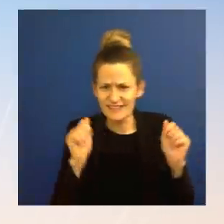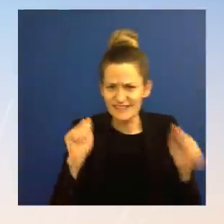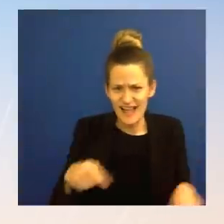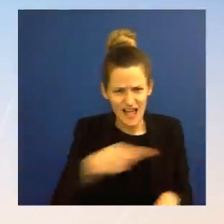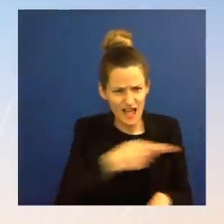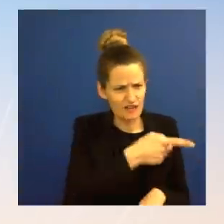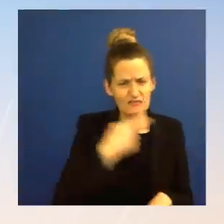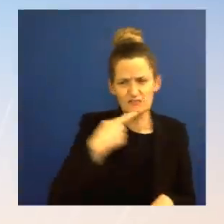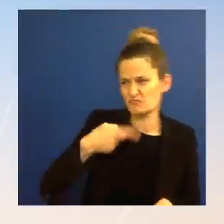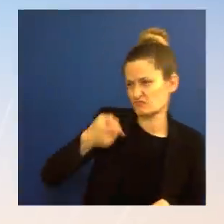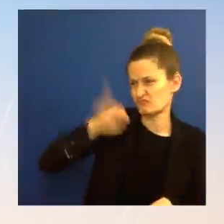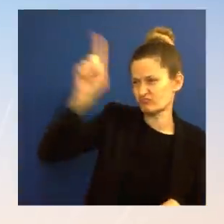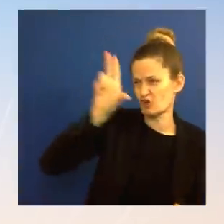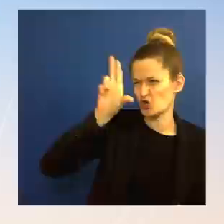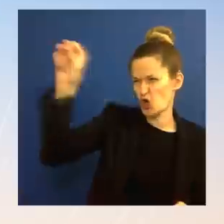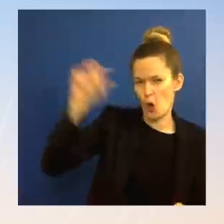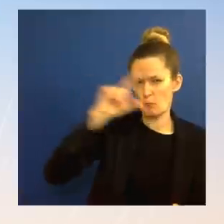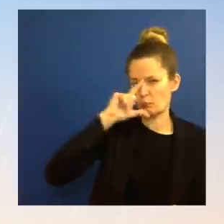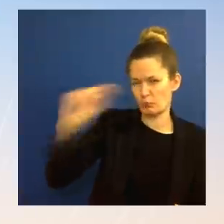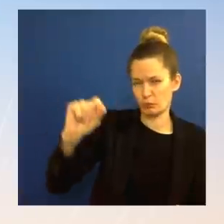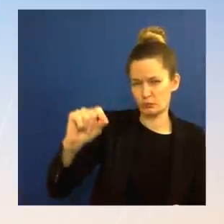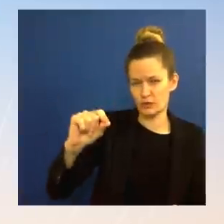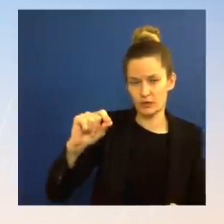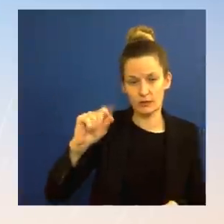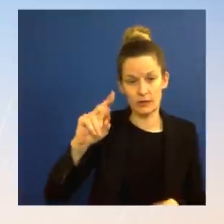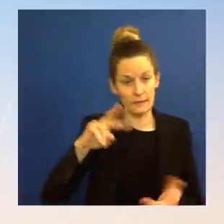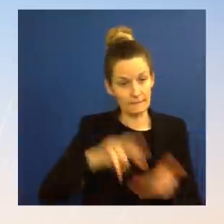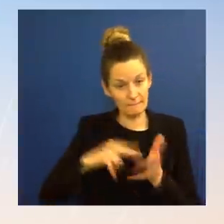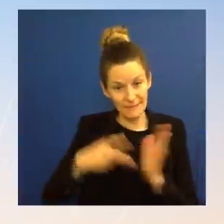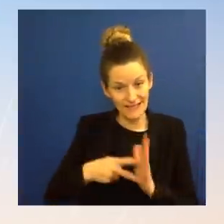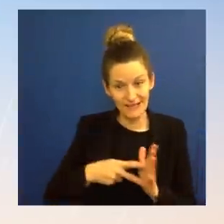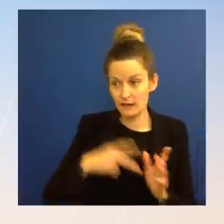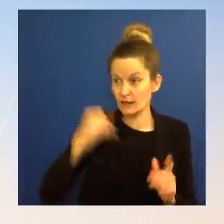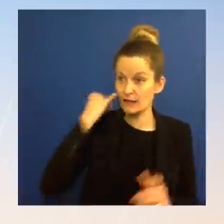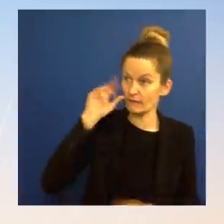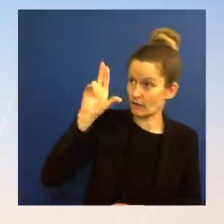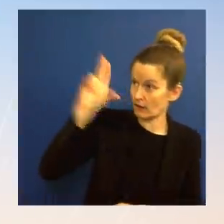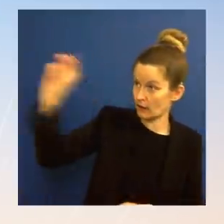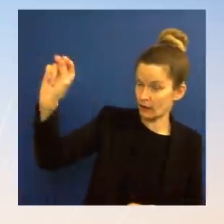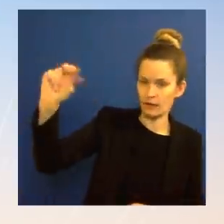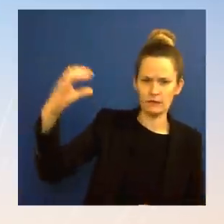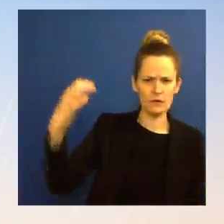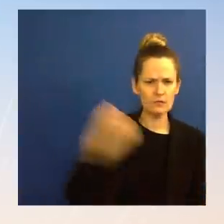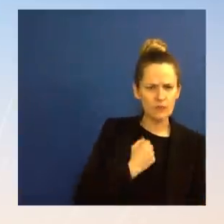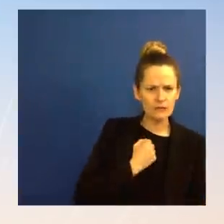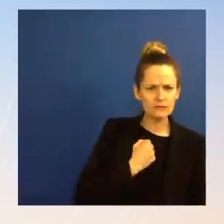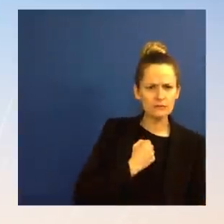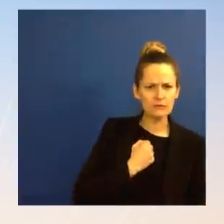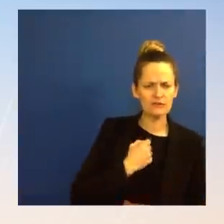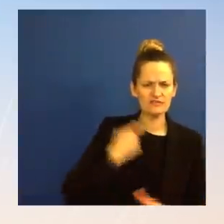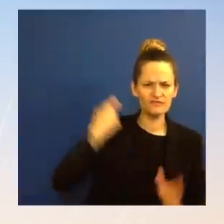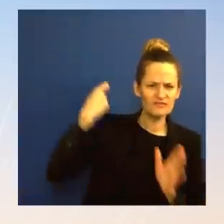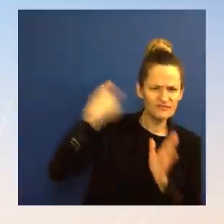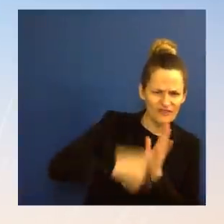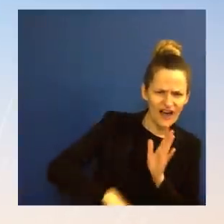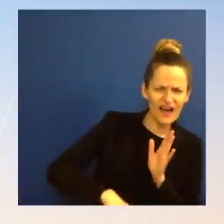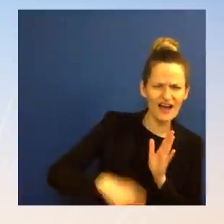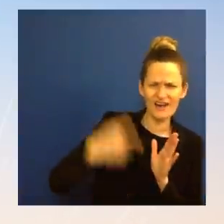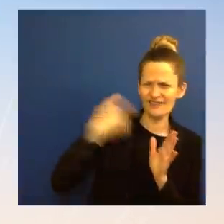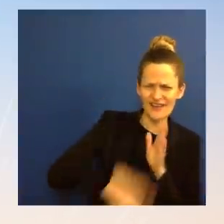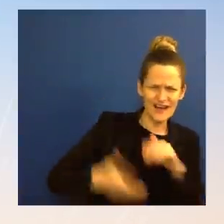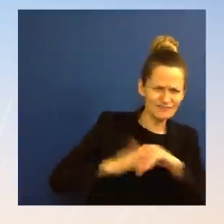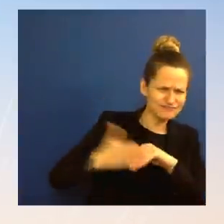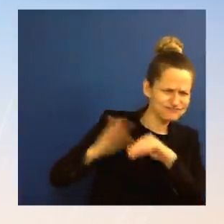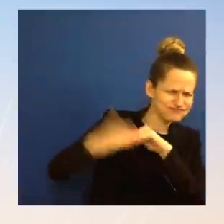consider. So, in terms of stability, I don't have any assessment for that other than to tell you that it's pretty clear he didn't bet on the